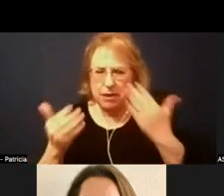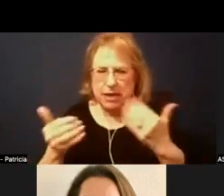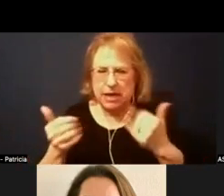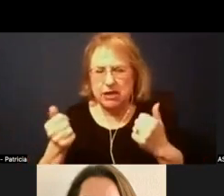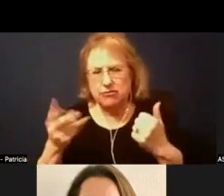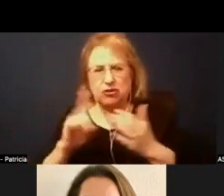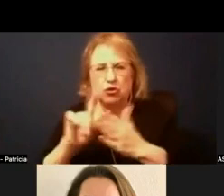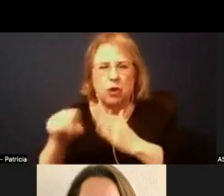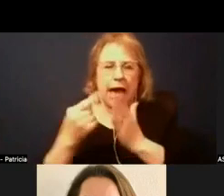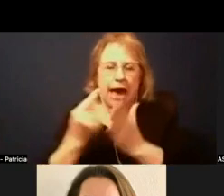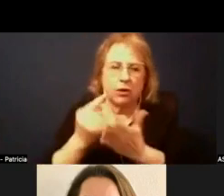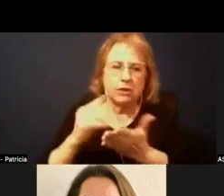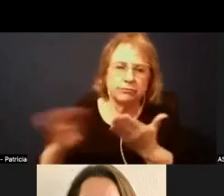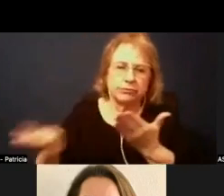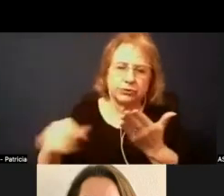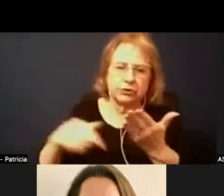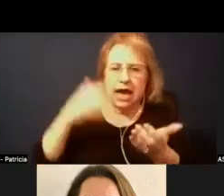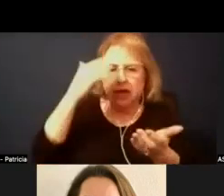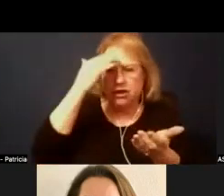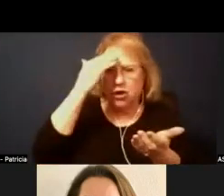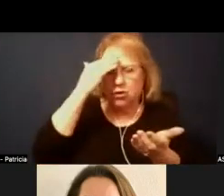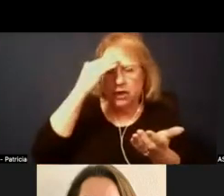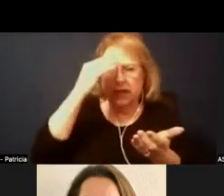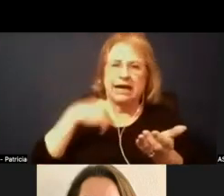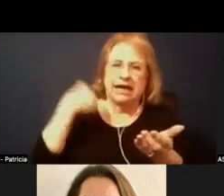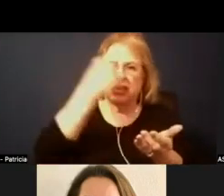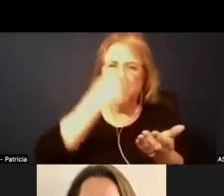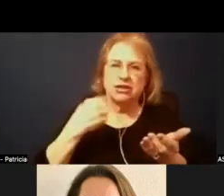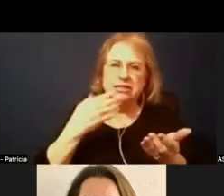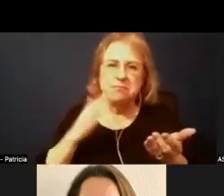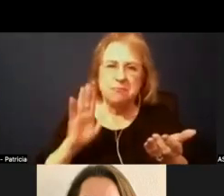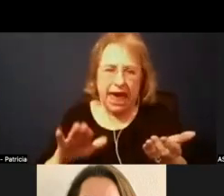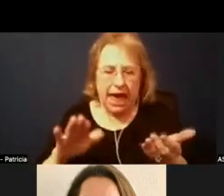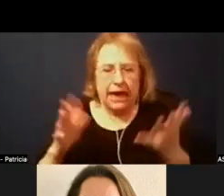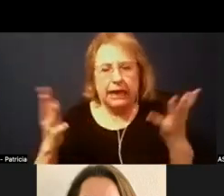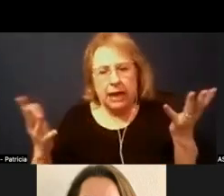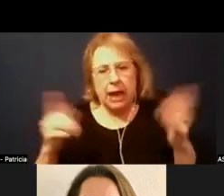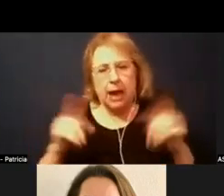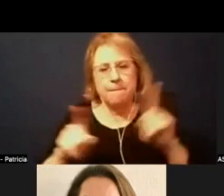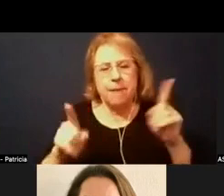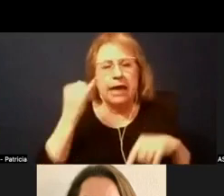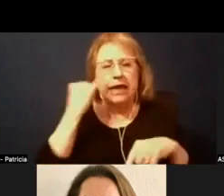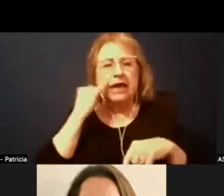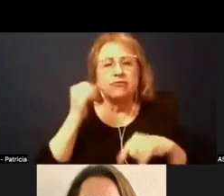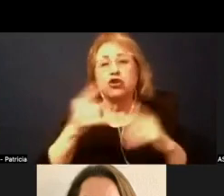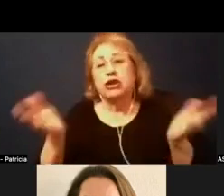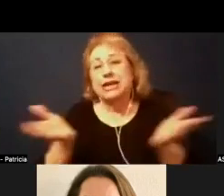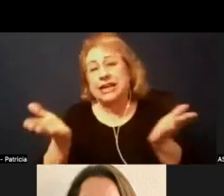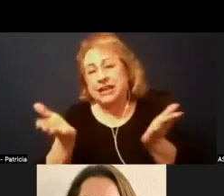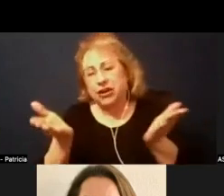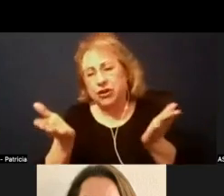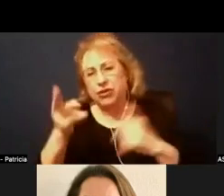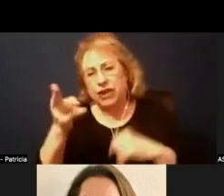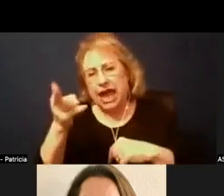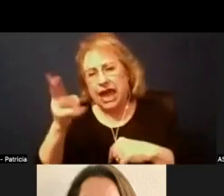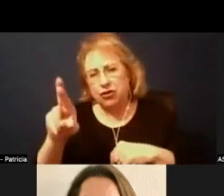I know it looks bad for classified employees if you're on here. But I promise you the HR department is going to do their best to